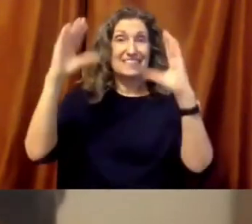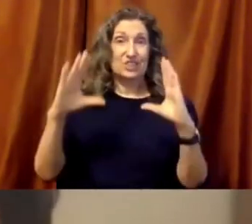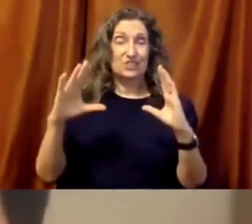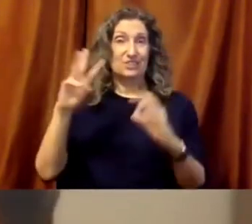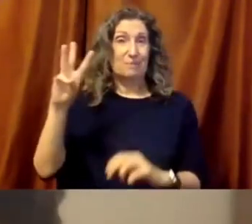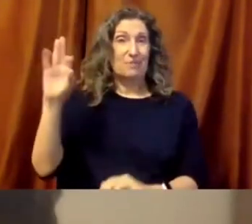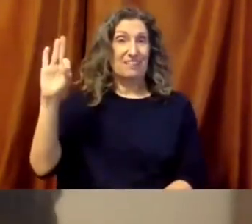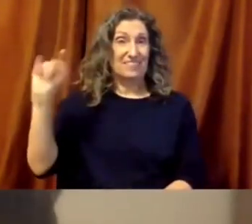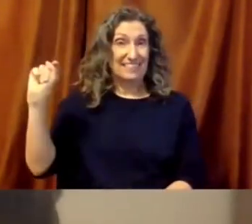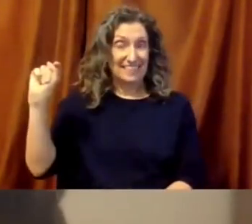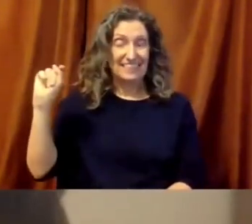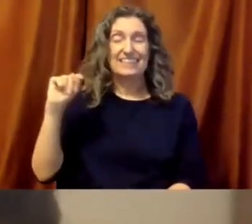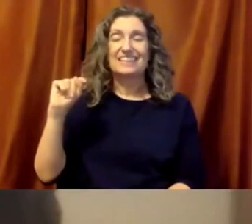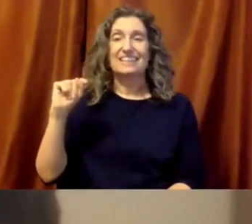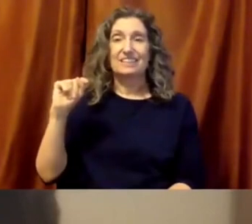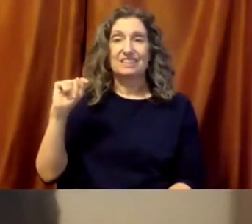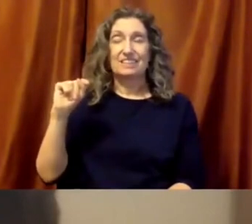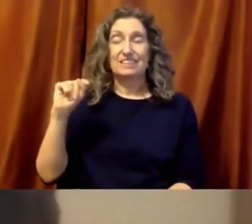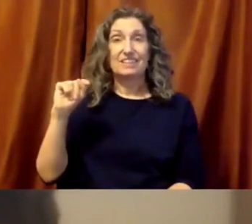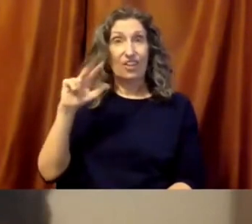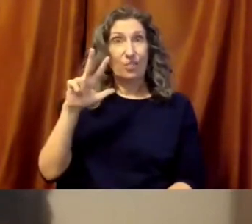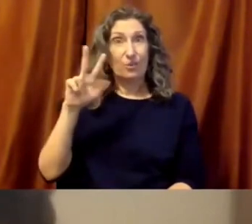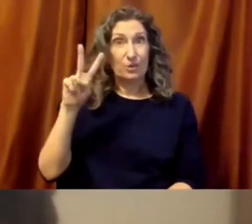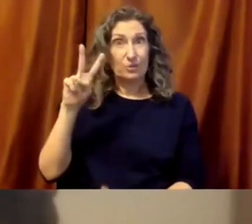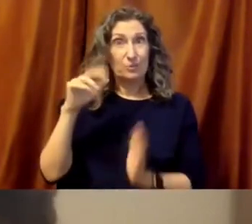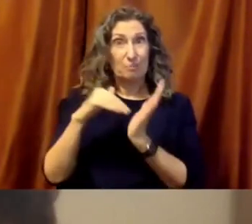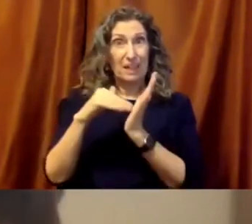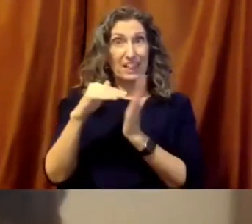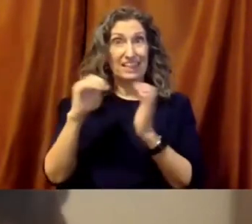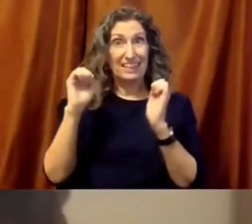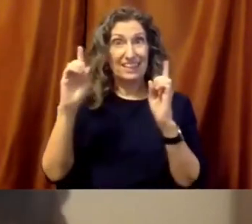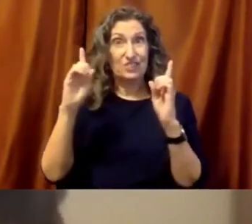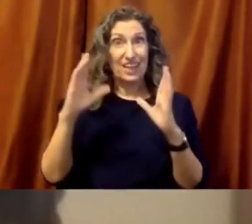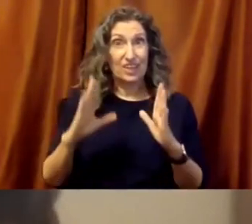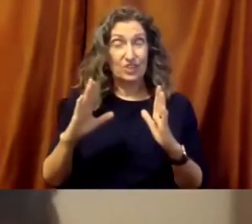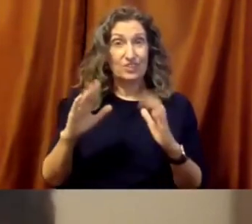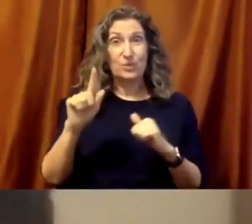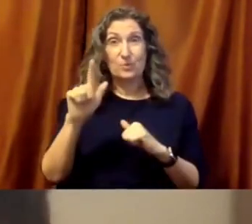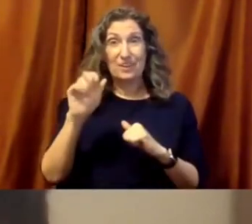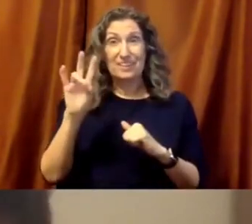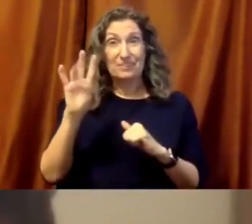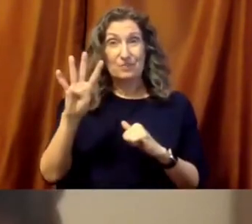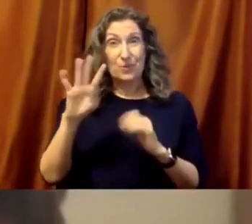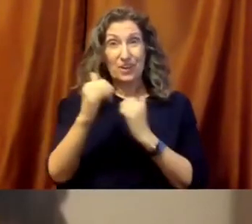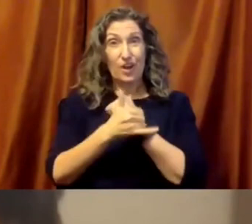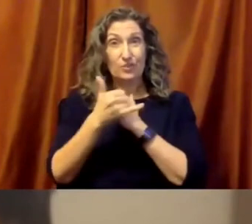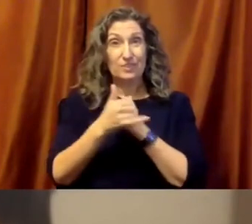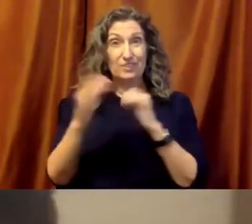Federation of Teachers Organizations. As David said, 32 million educators,